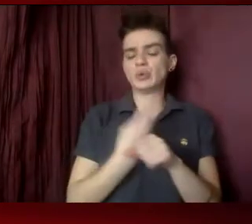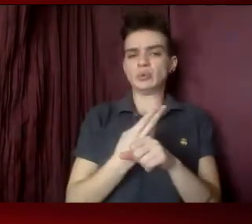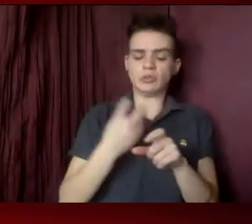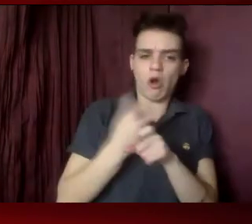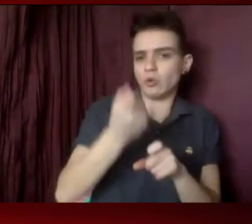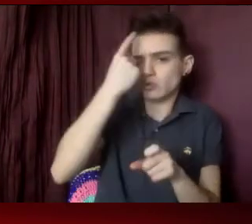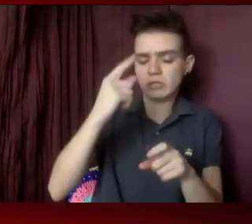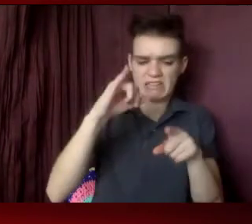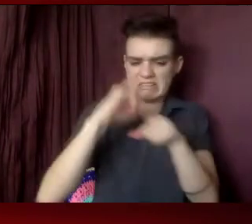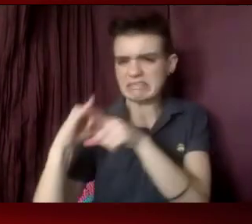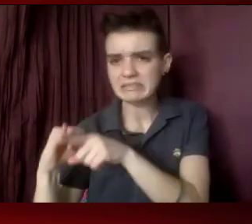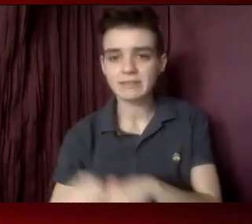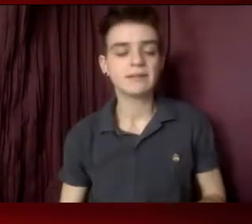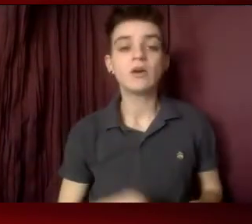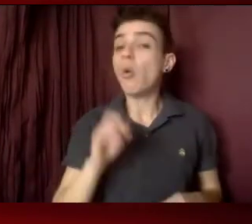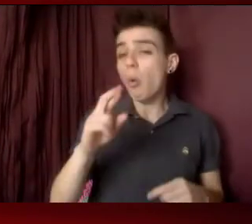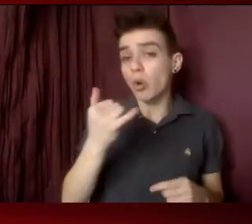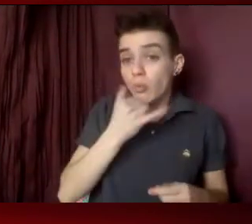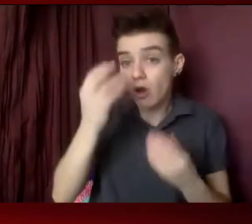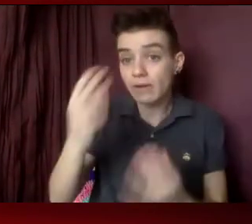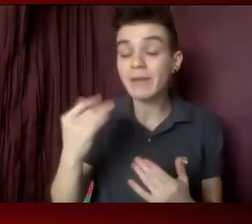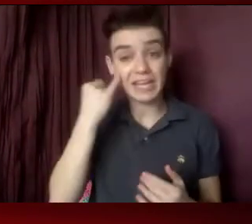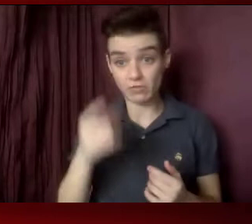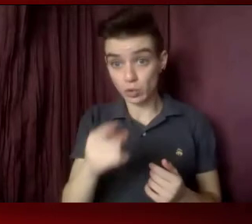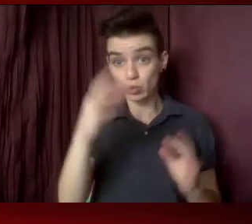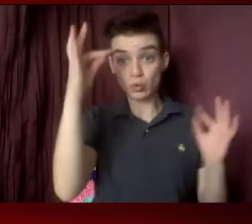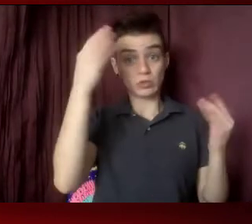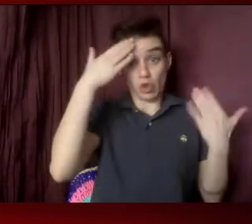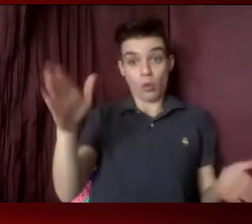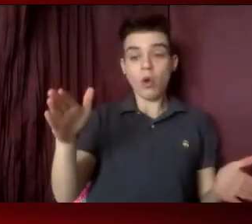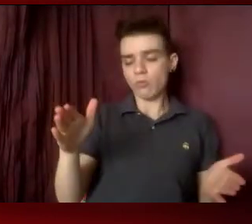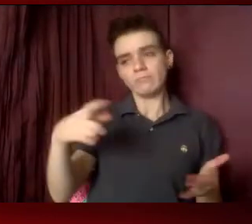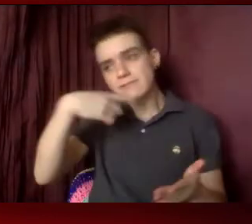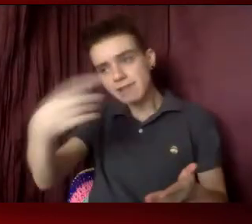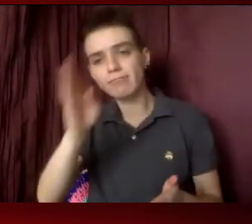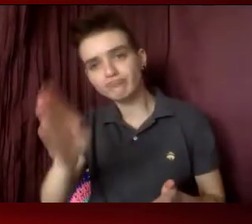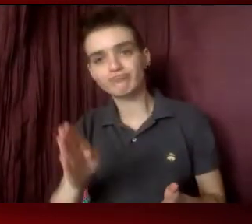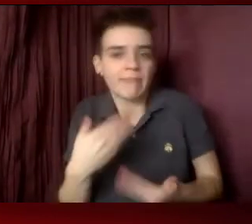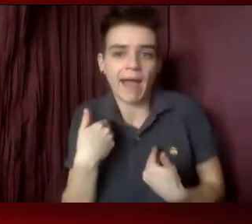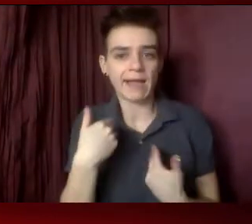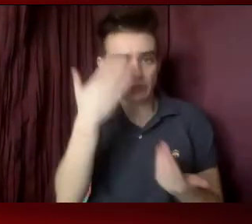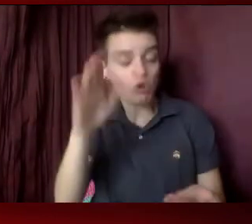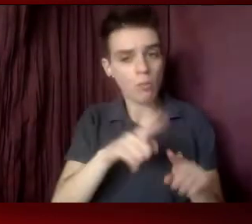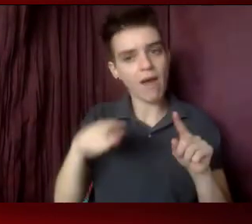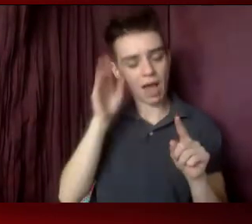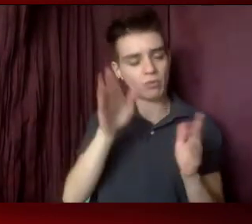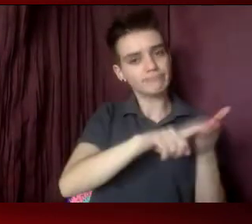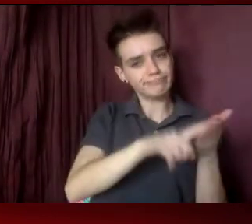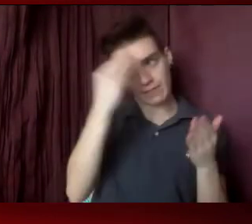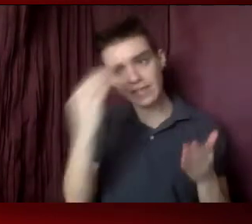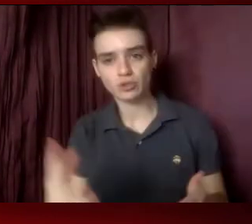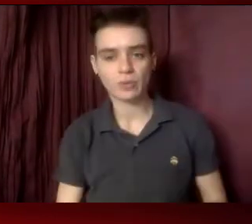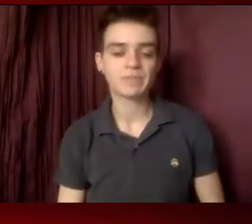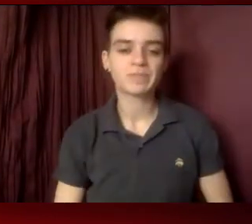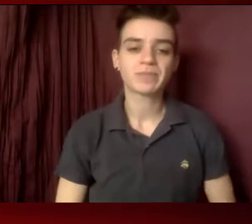If you don't have the answer, tell them you don't, and you'll find out and you'll get back to them. And that's a good time to say, you know what, let